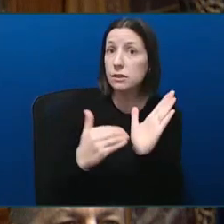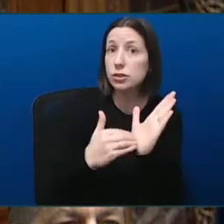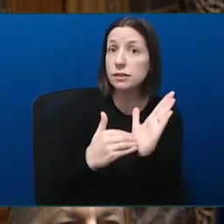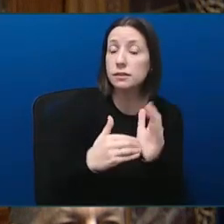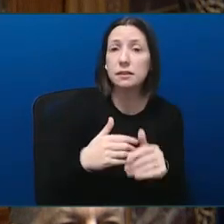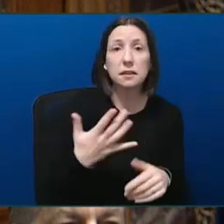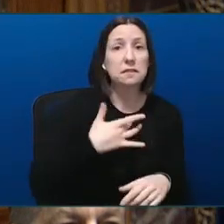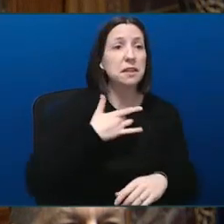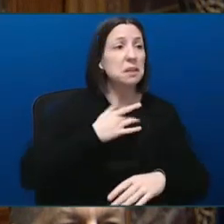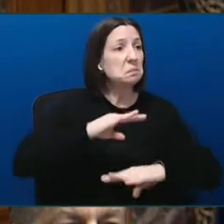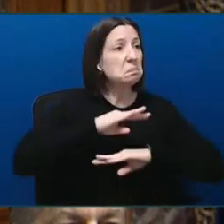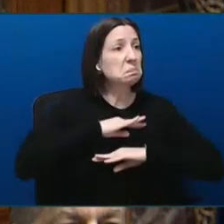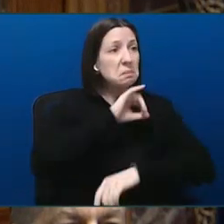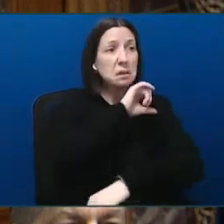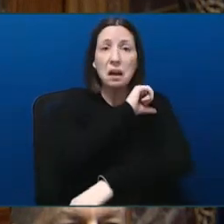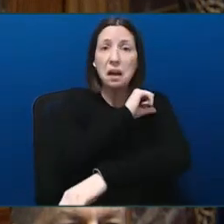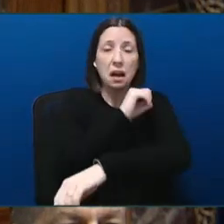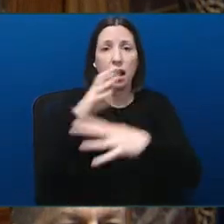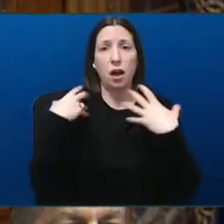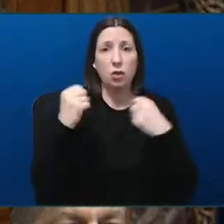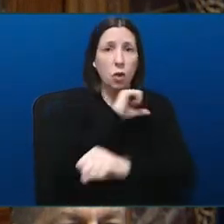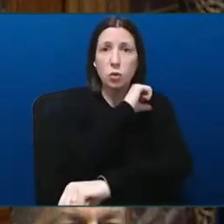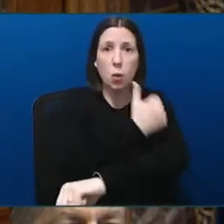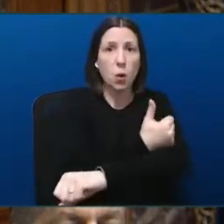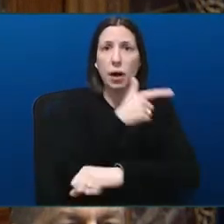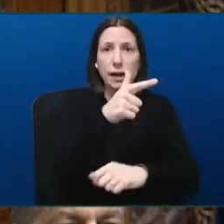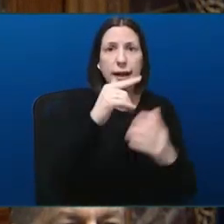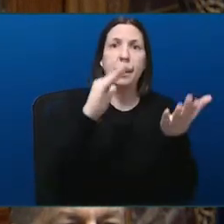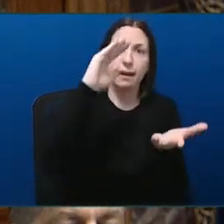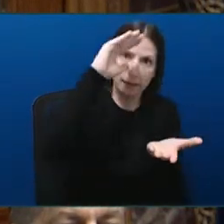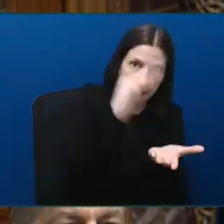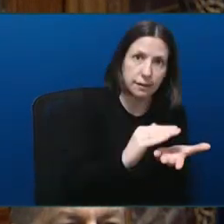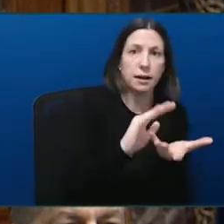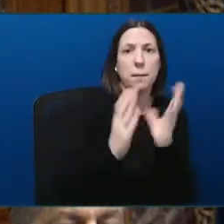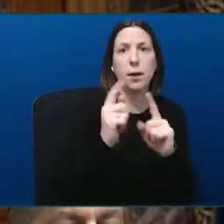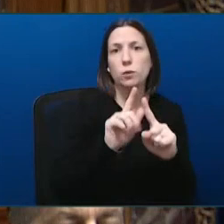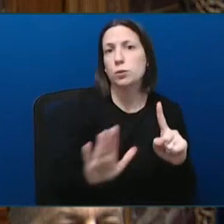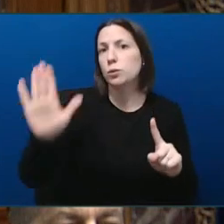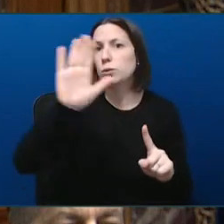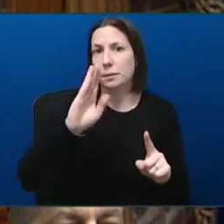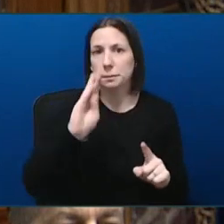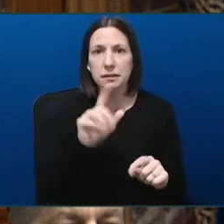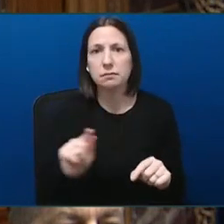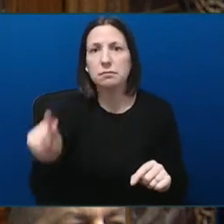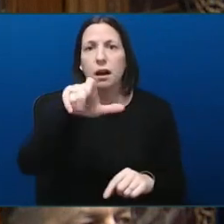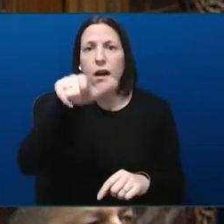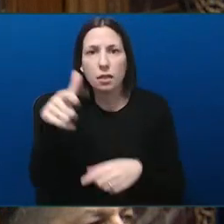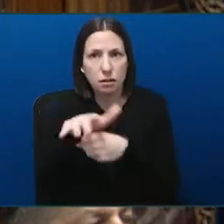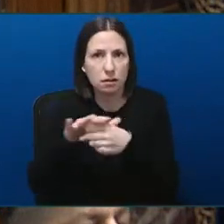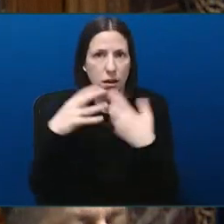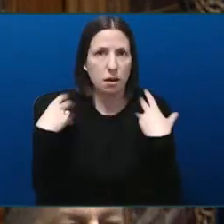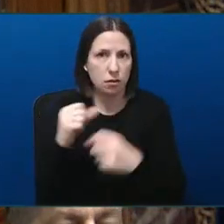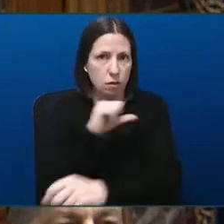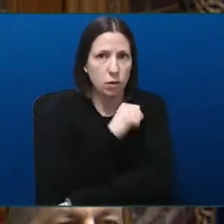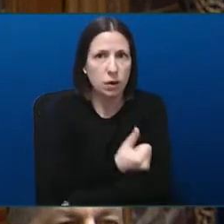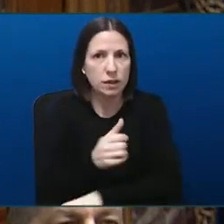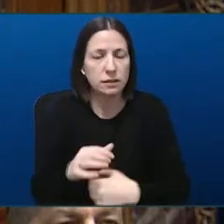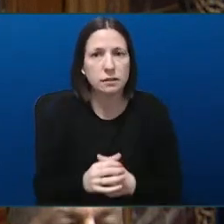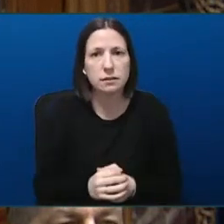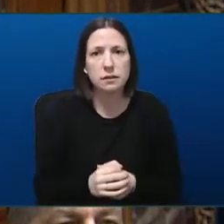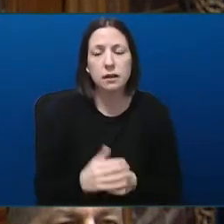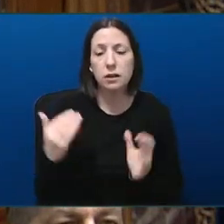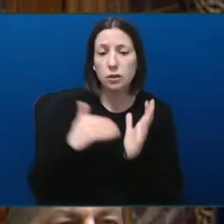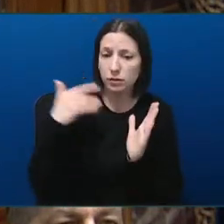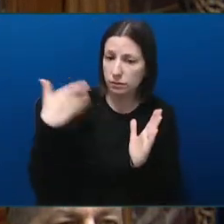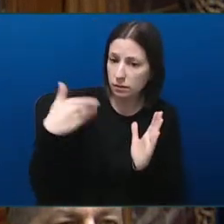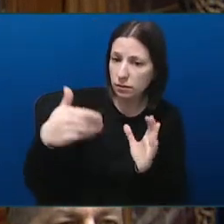province. And it's been declining year over year. Doctors speaking out about their serious concerns about patient safety